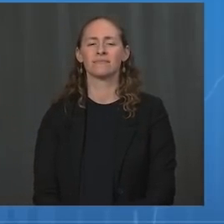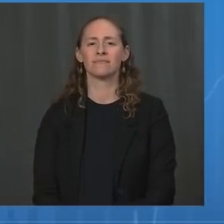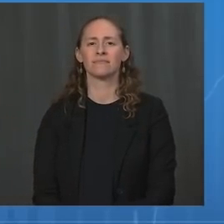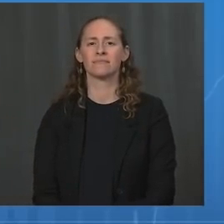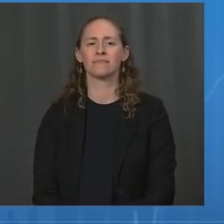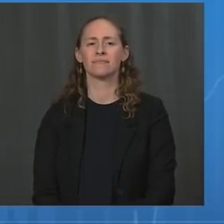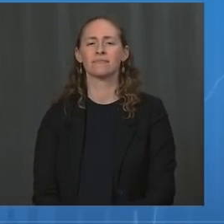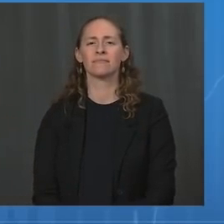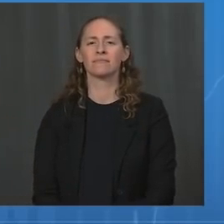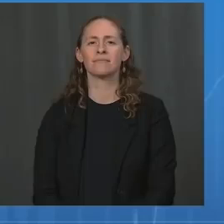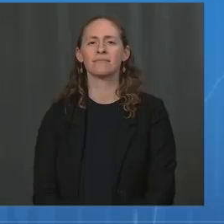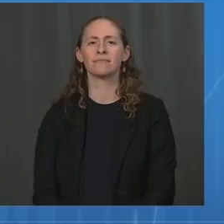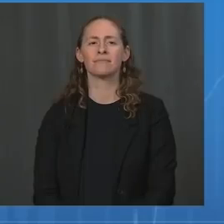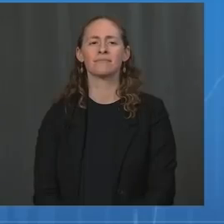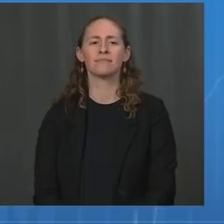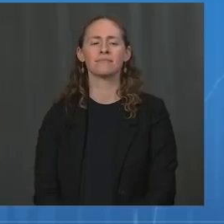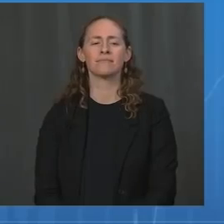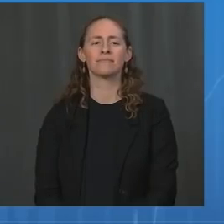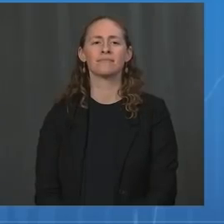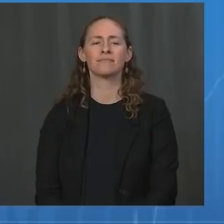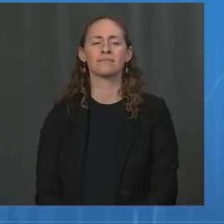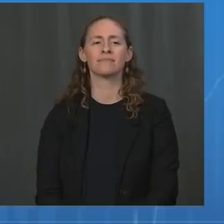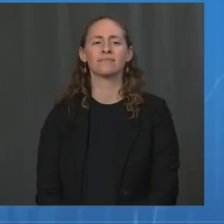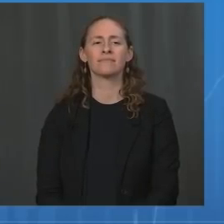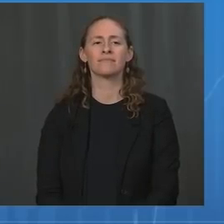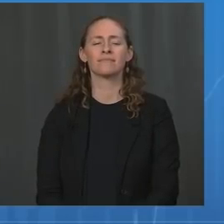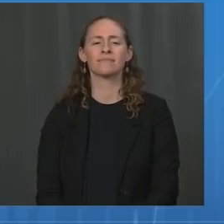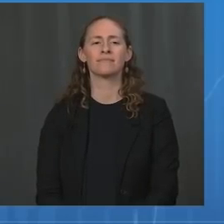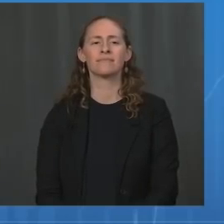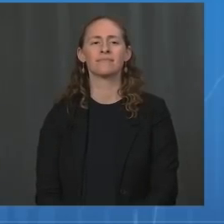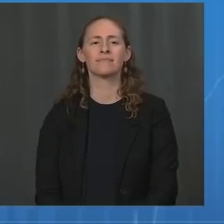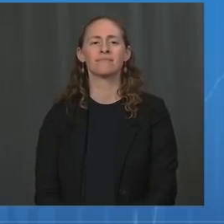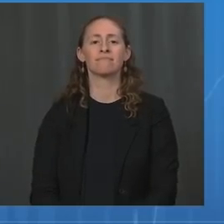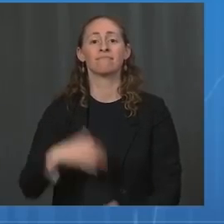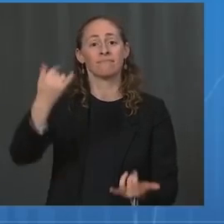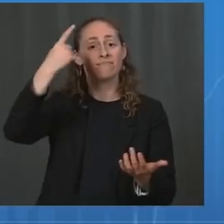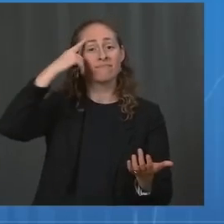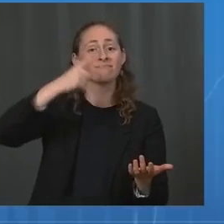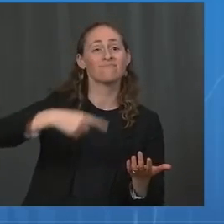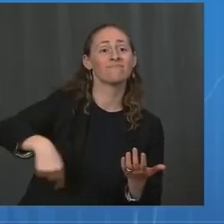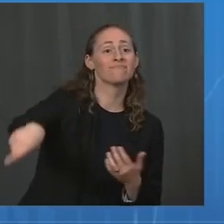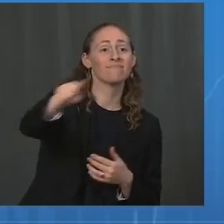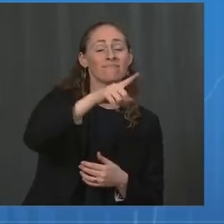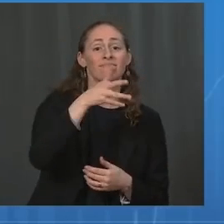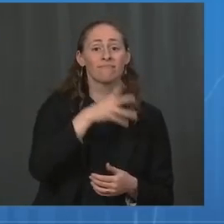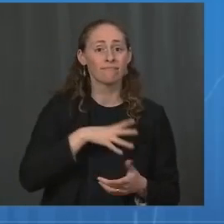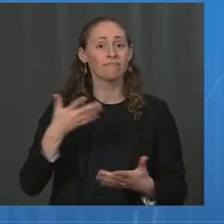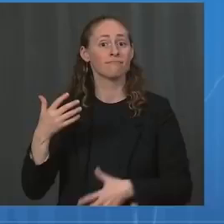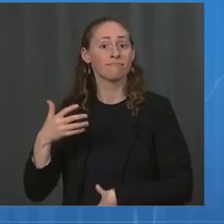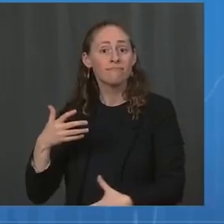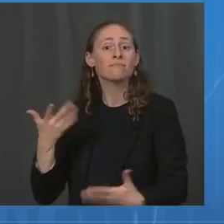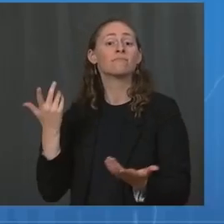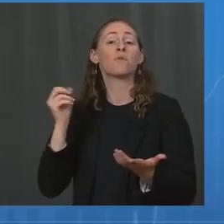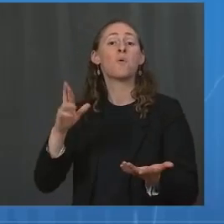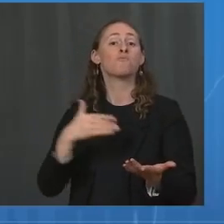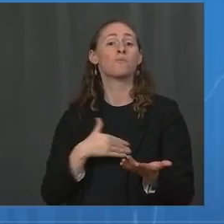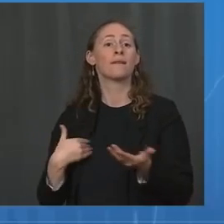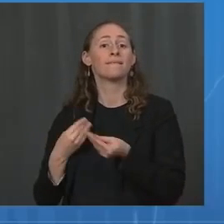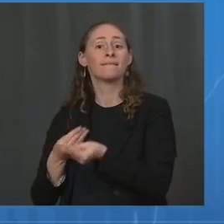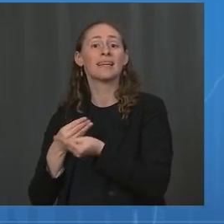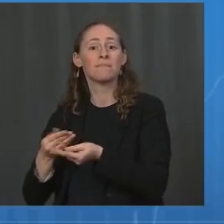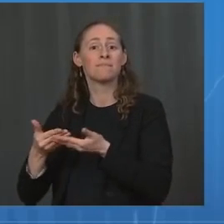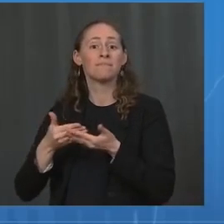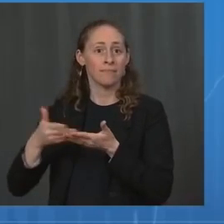in pregnant and lactating women, you see potent antibody and T-cell responses, as well as cross